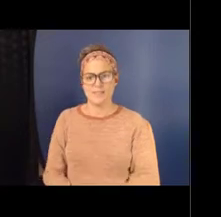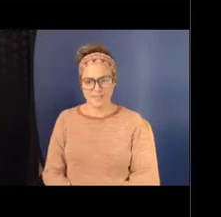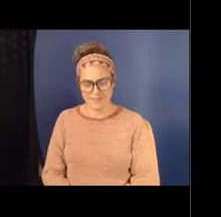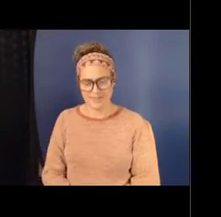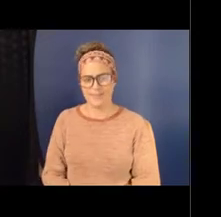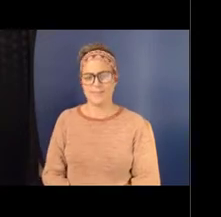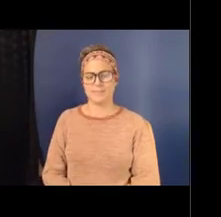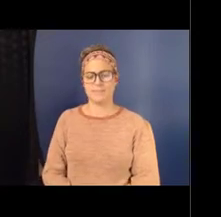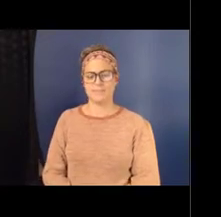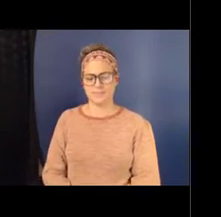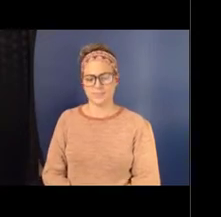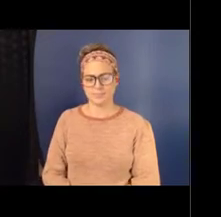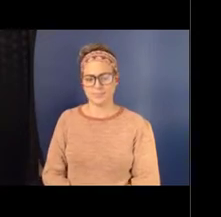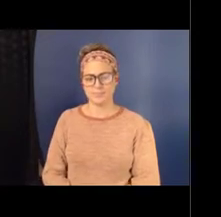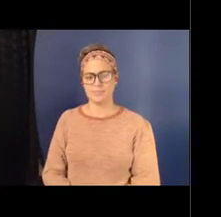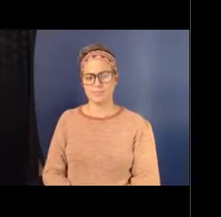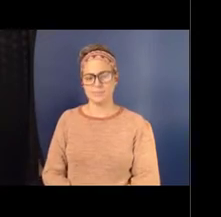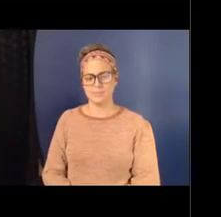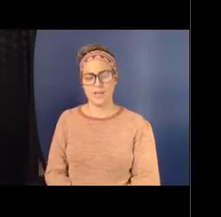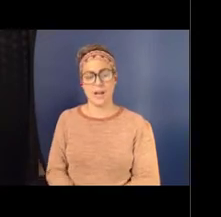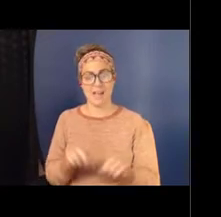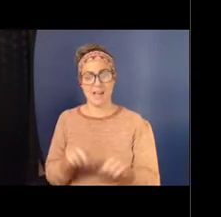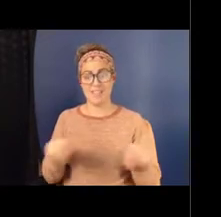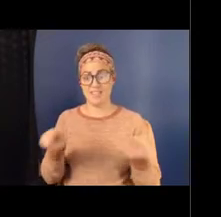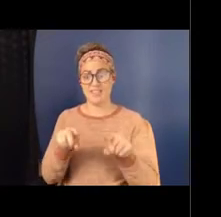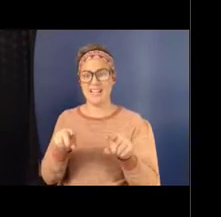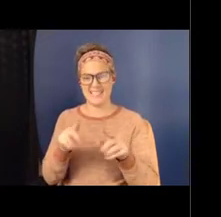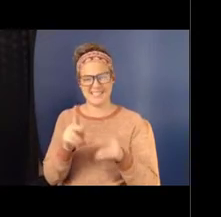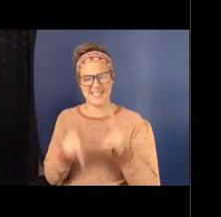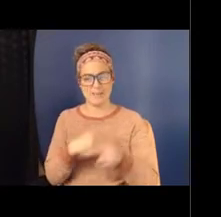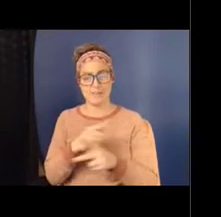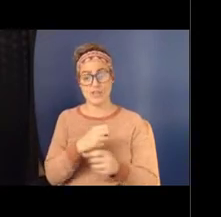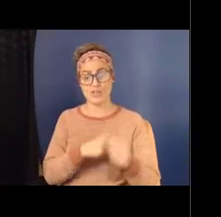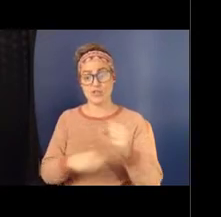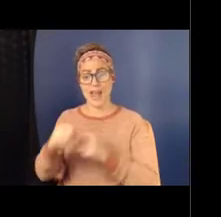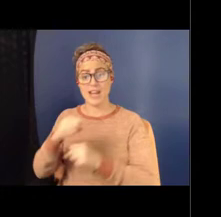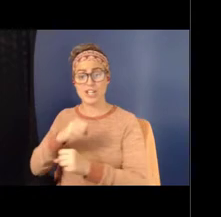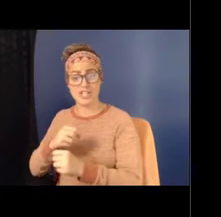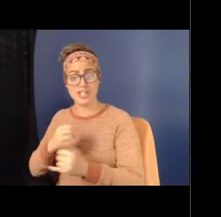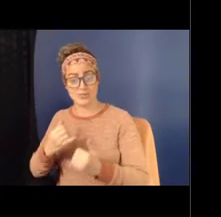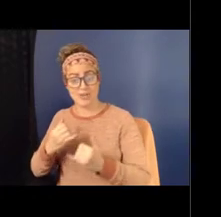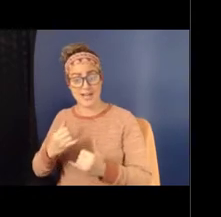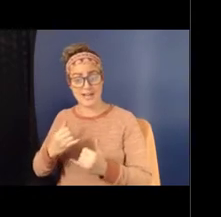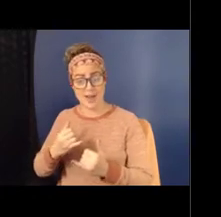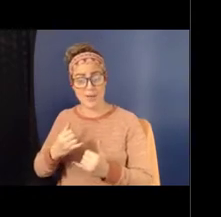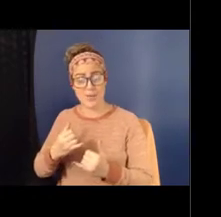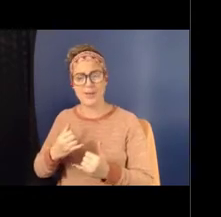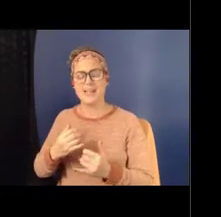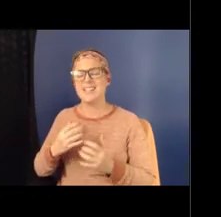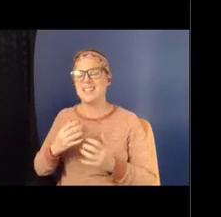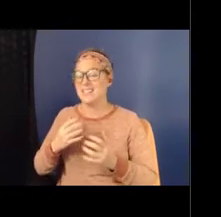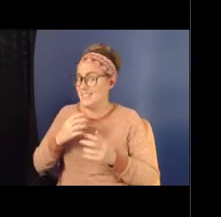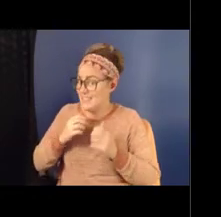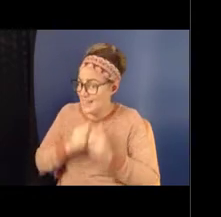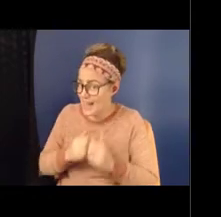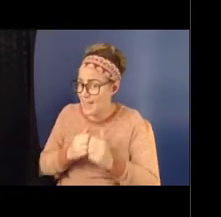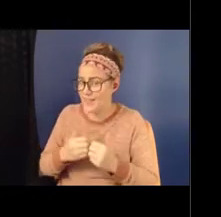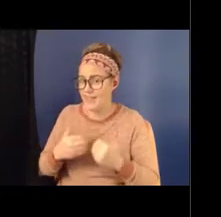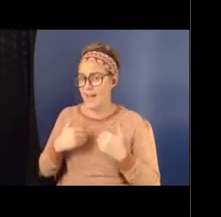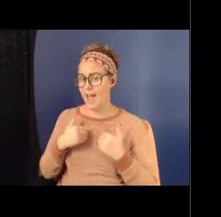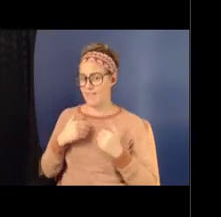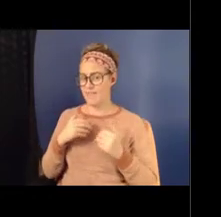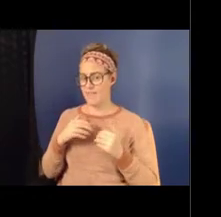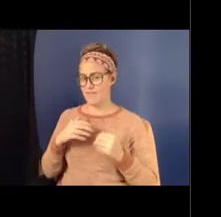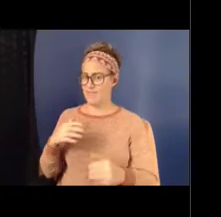But these sorts of strategies together have the power to make,